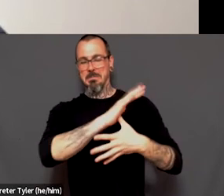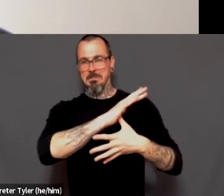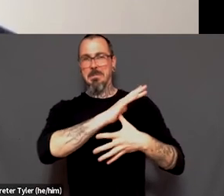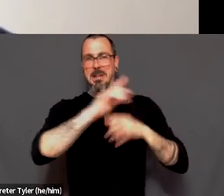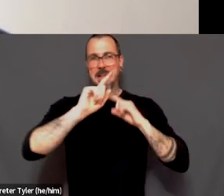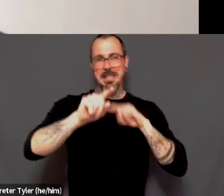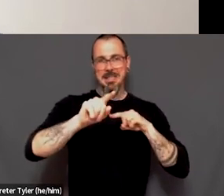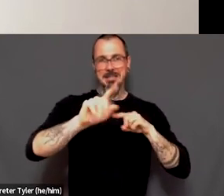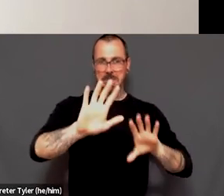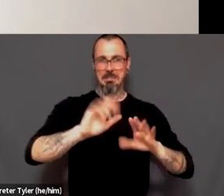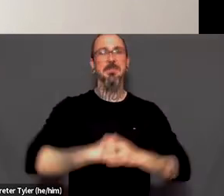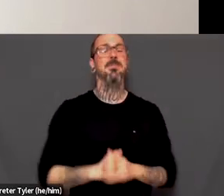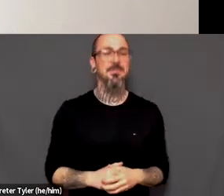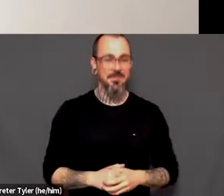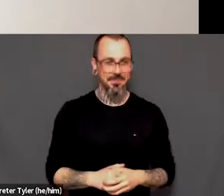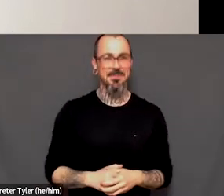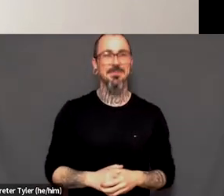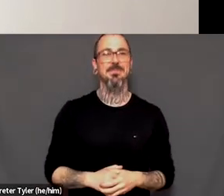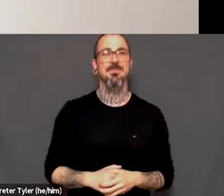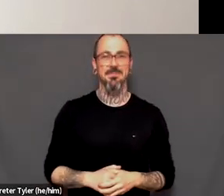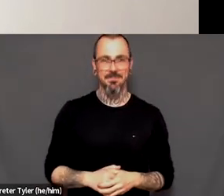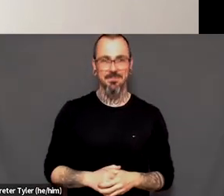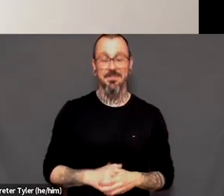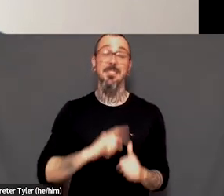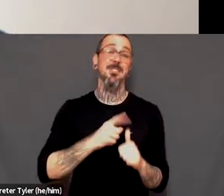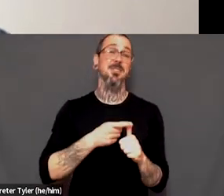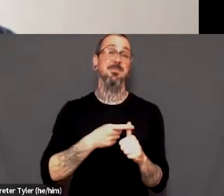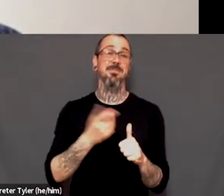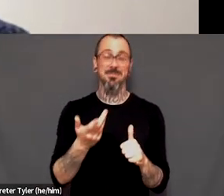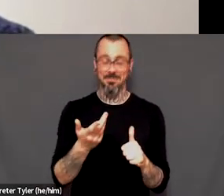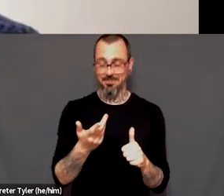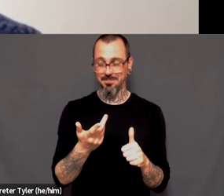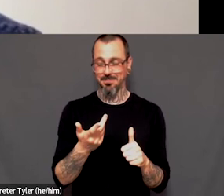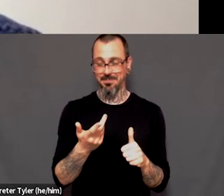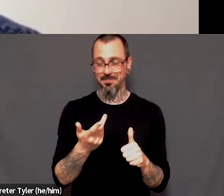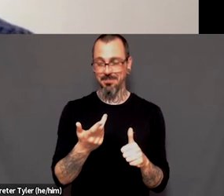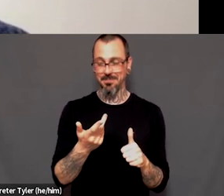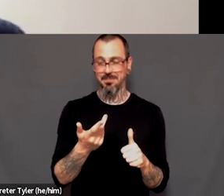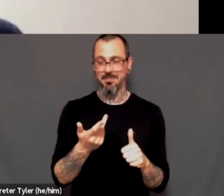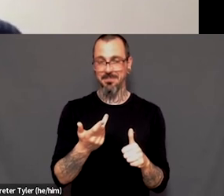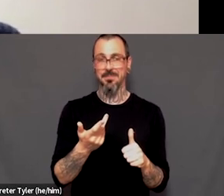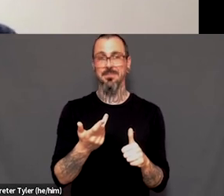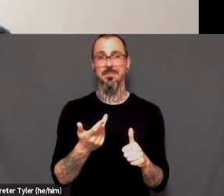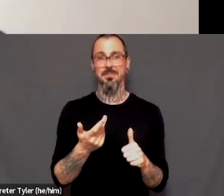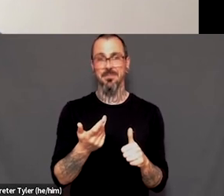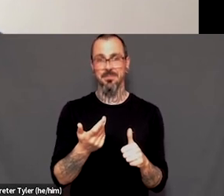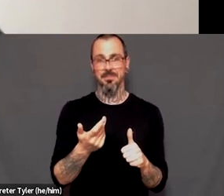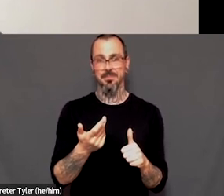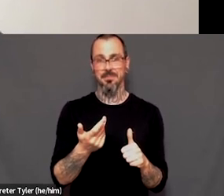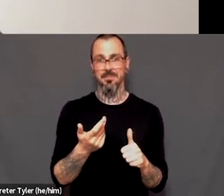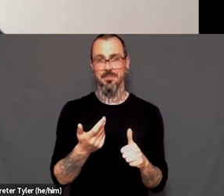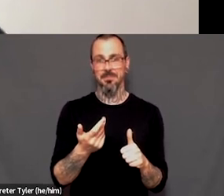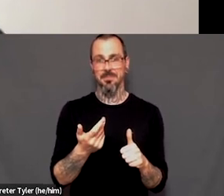The first one I'll say is that like, you know, the healthcare that, I mean,